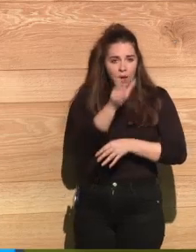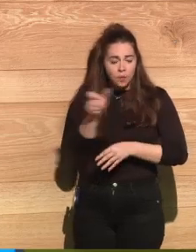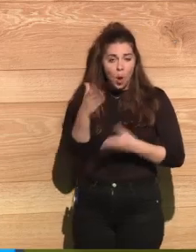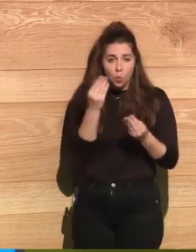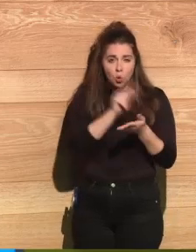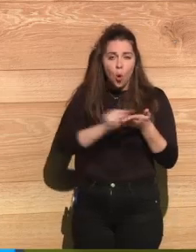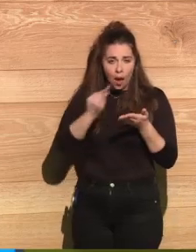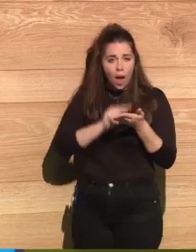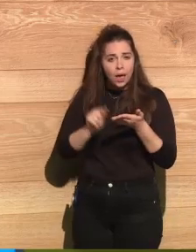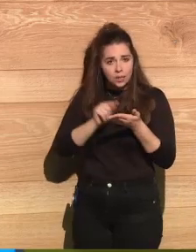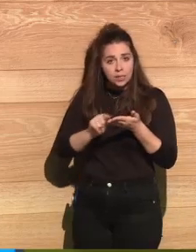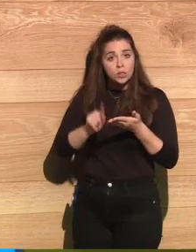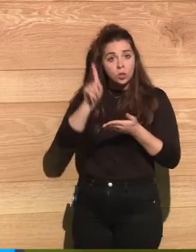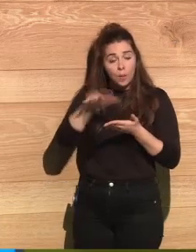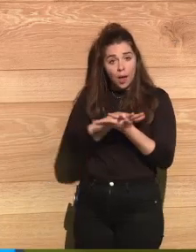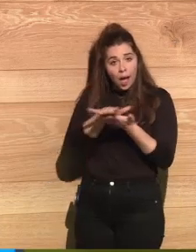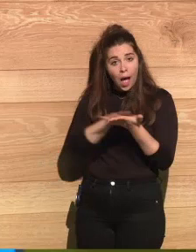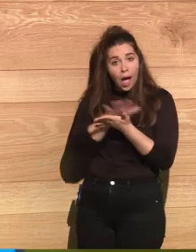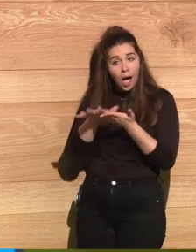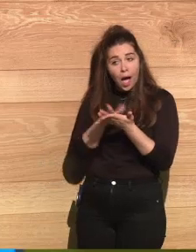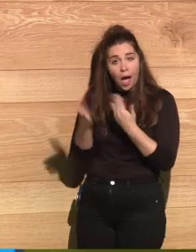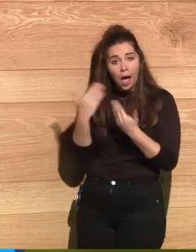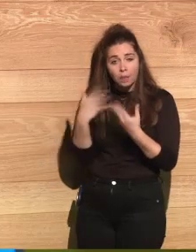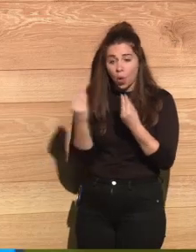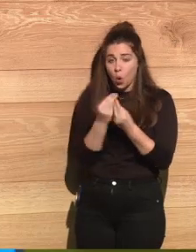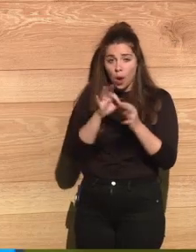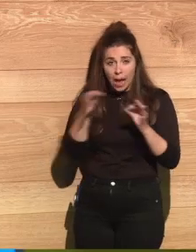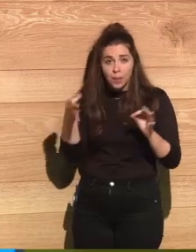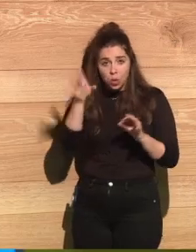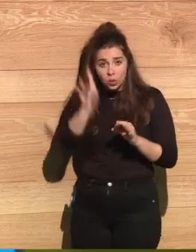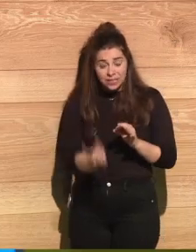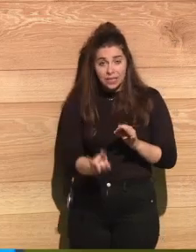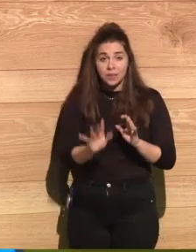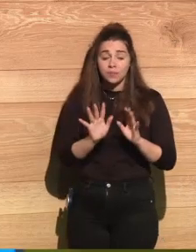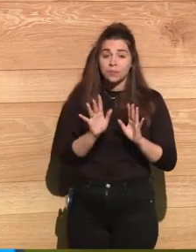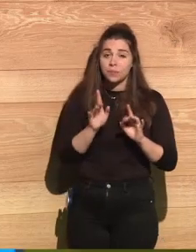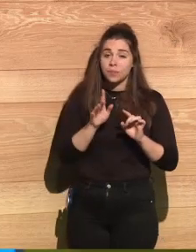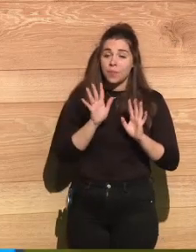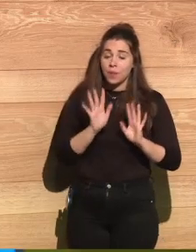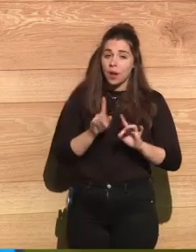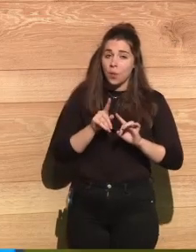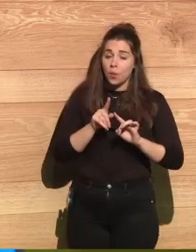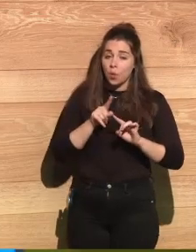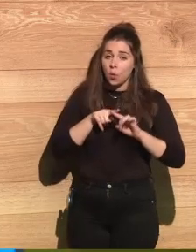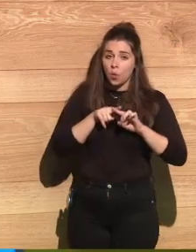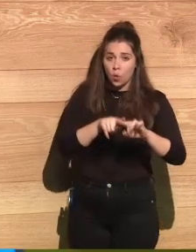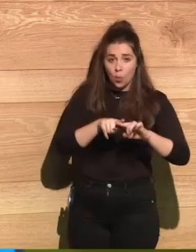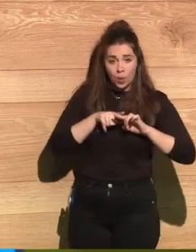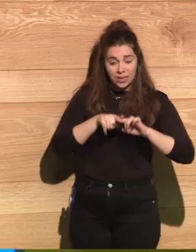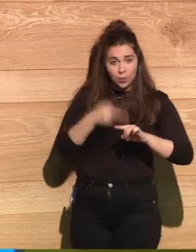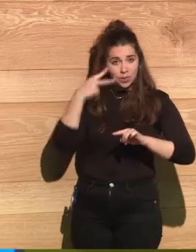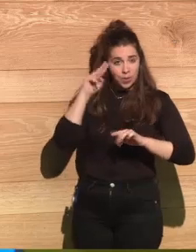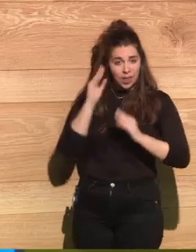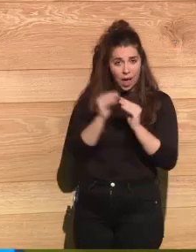friends and so on, but we share the common experience. That's what happened to many